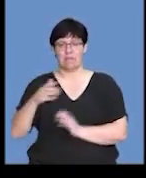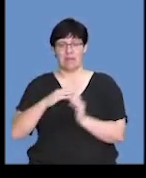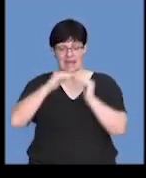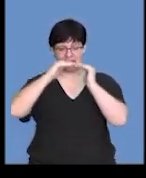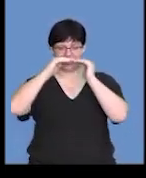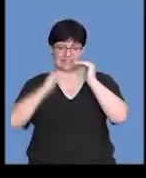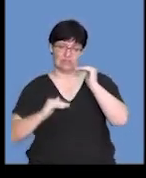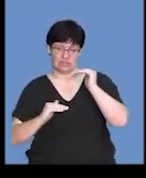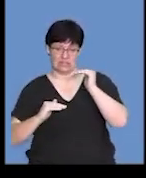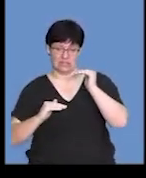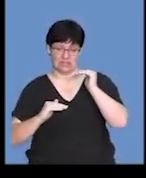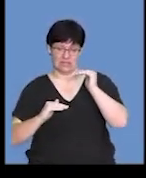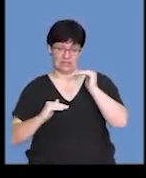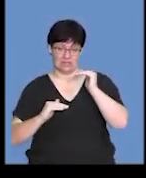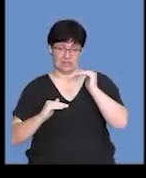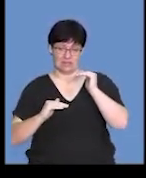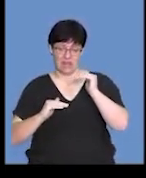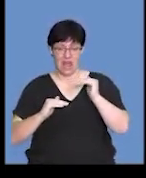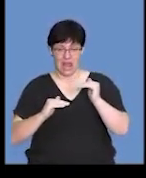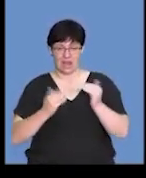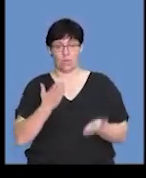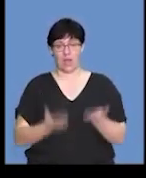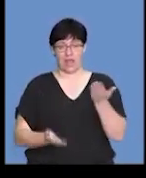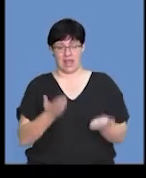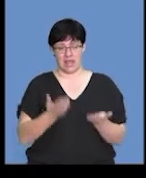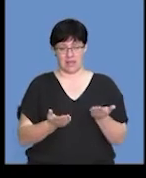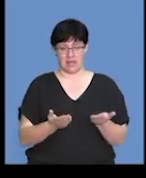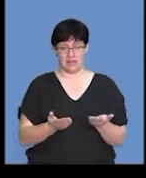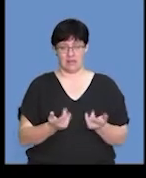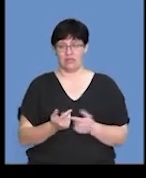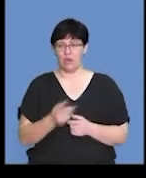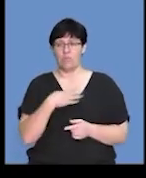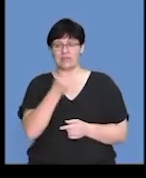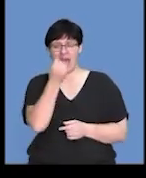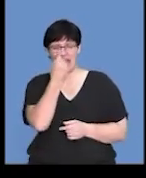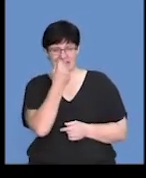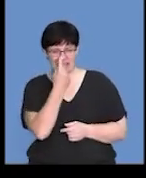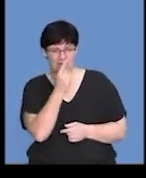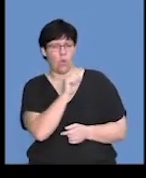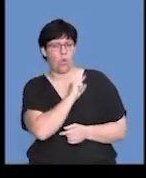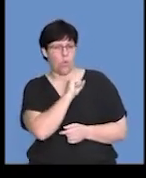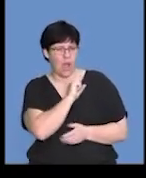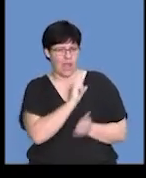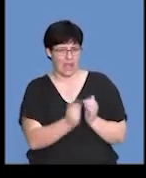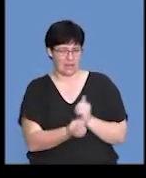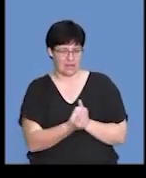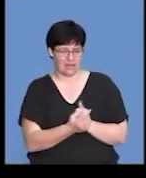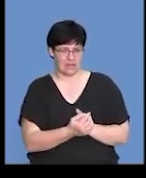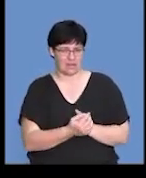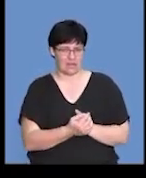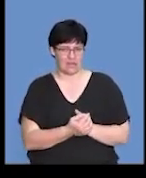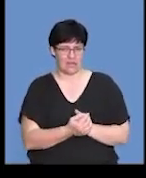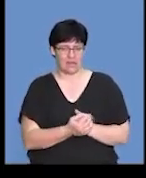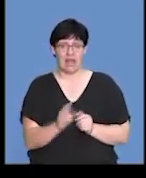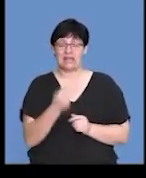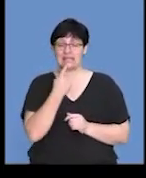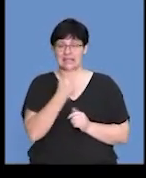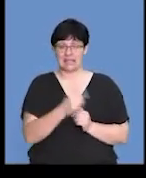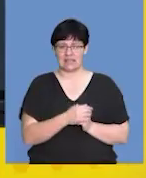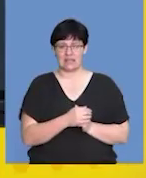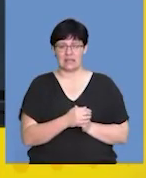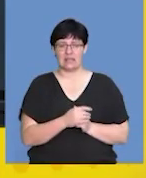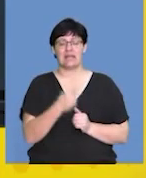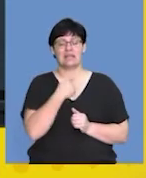decrease in the mass. And so, let's try and understand why that has happened. Guys, as I mentioned,